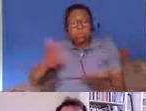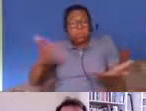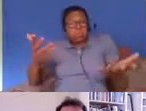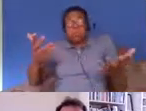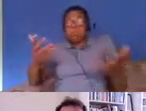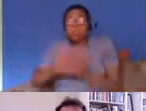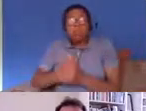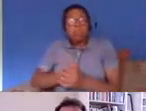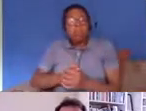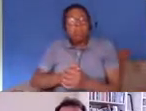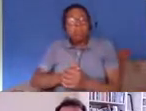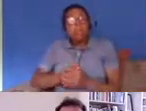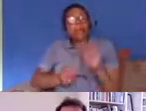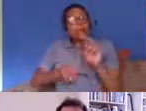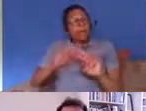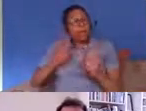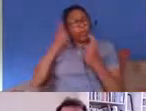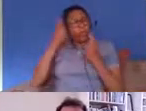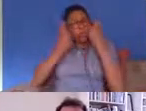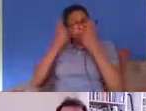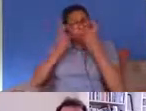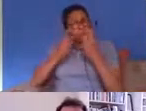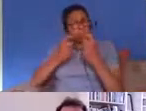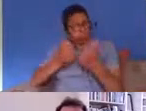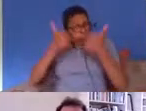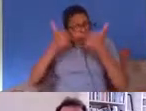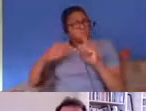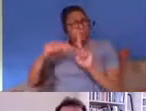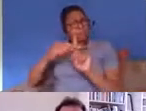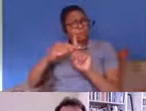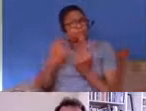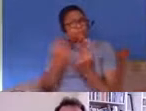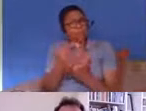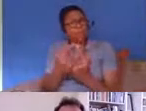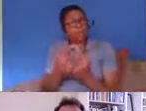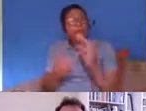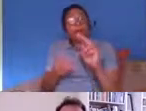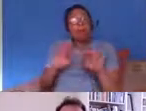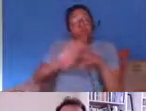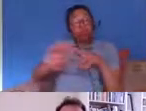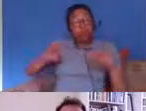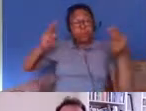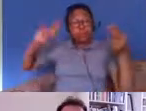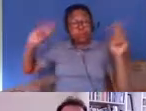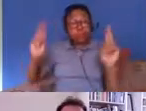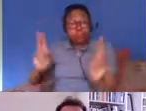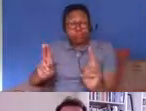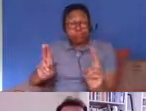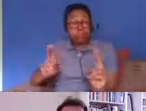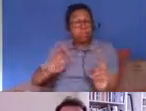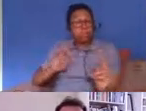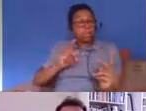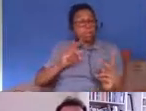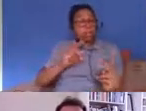start to uh start to look at it undesirable as such and if you start to squeeze any of those immigration streams